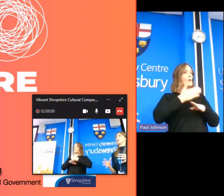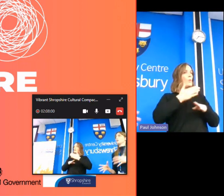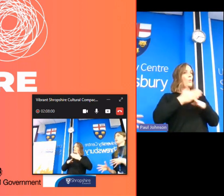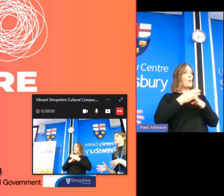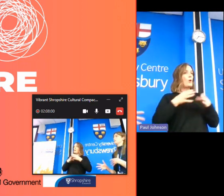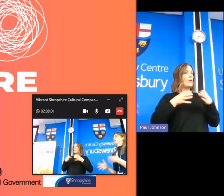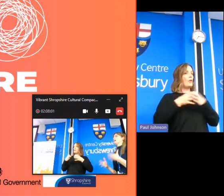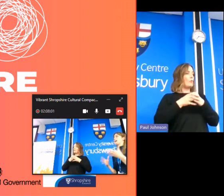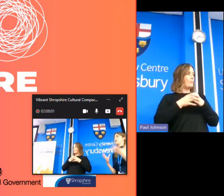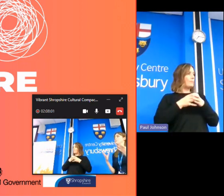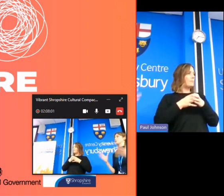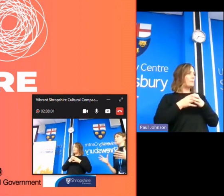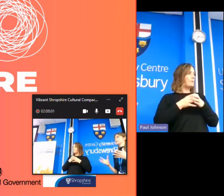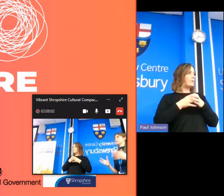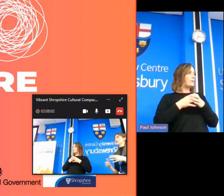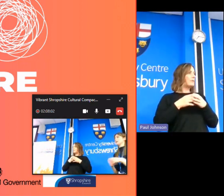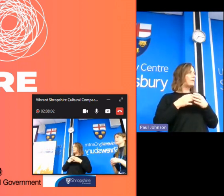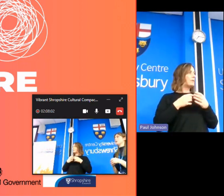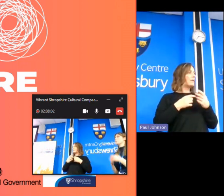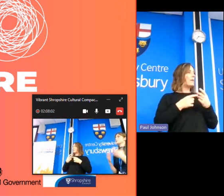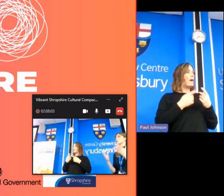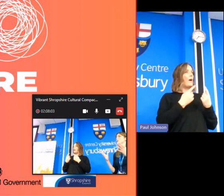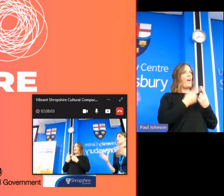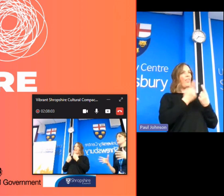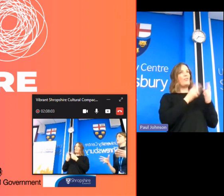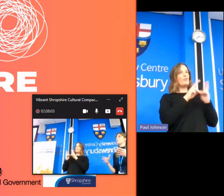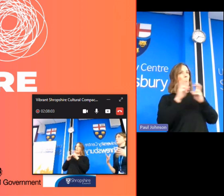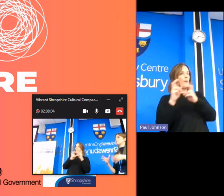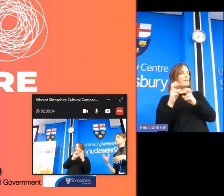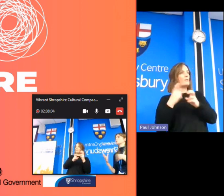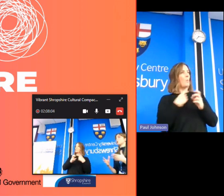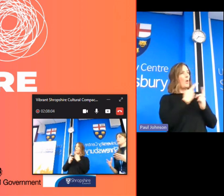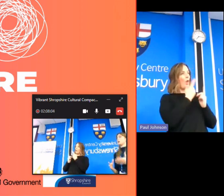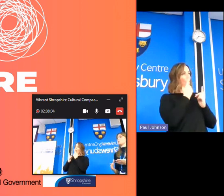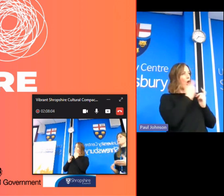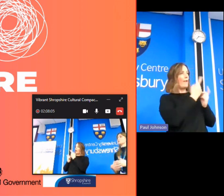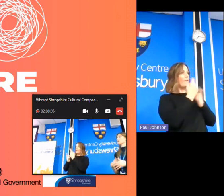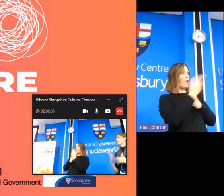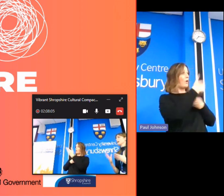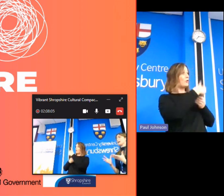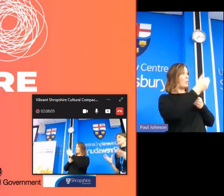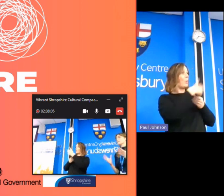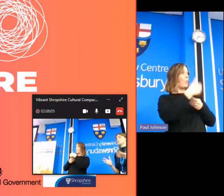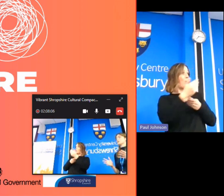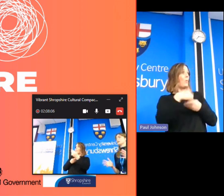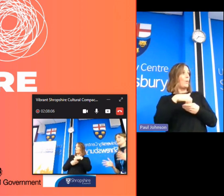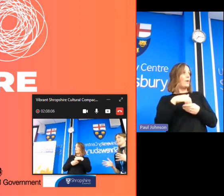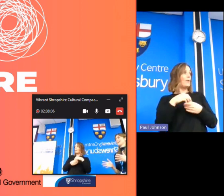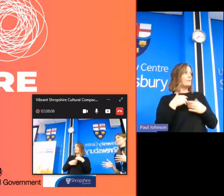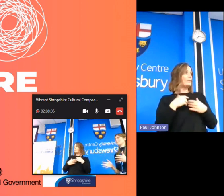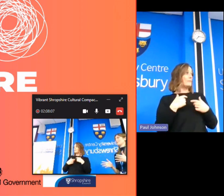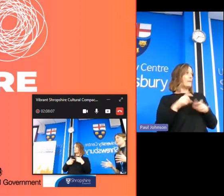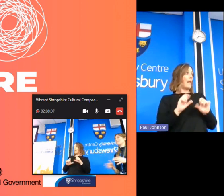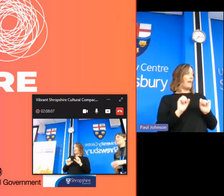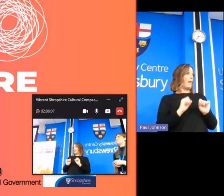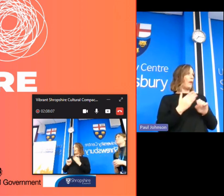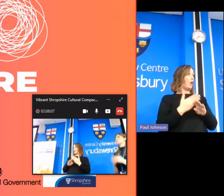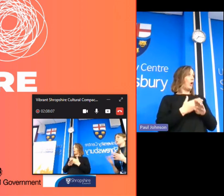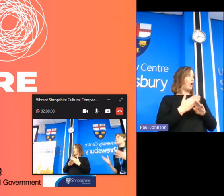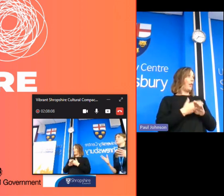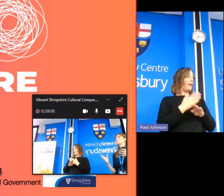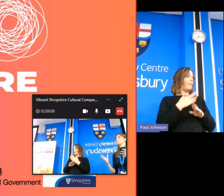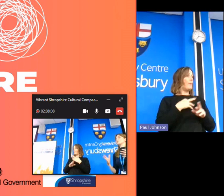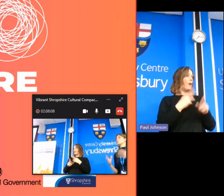our priorities and other um topics and things and so we're looking for people to join those again it's still really early days for it all